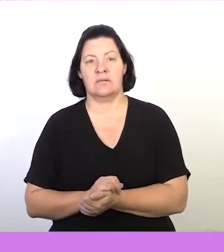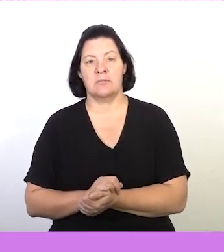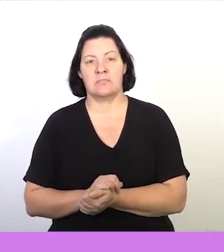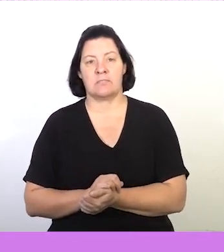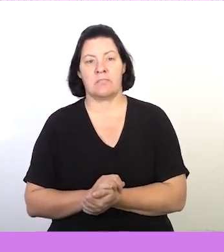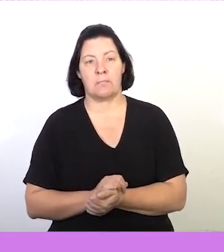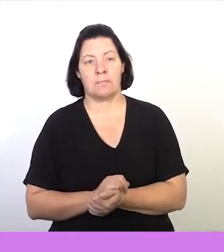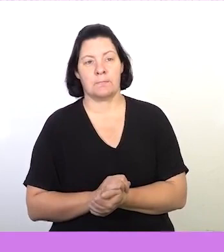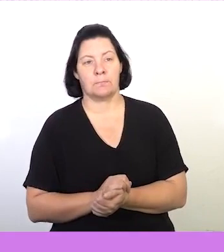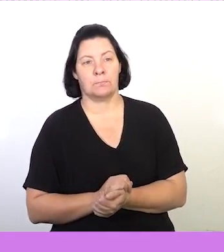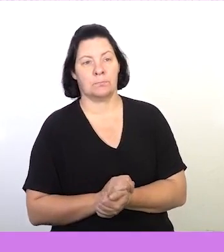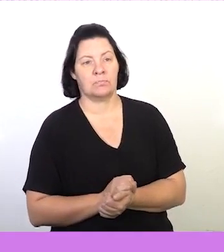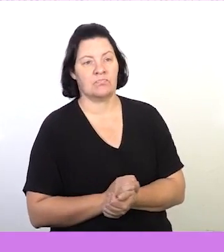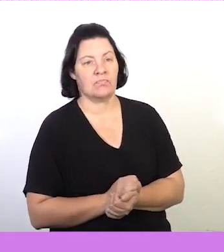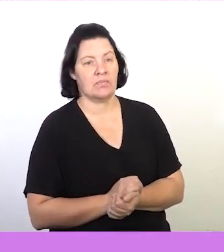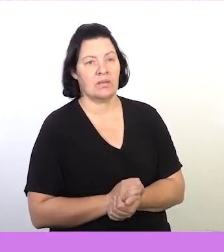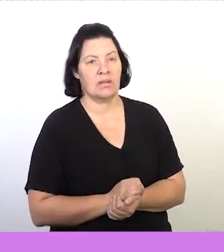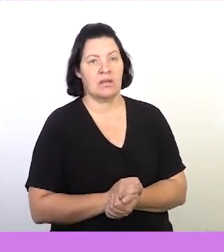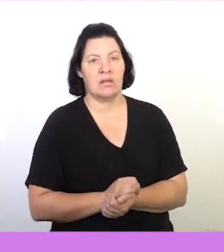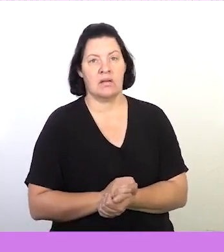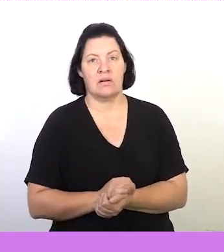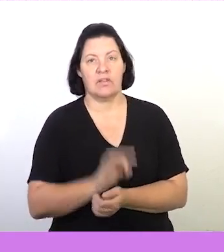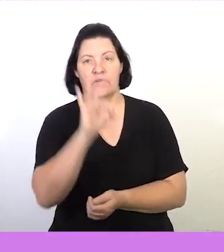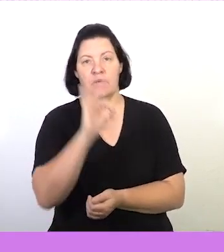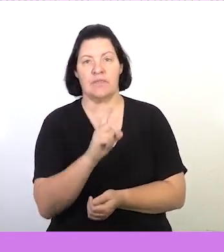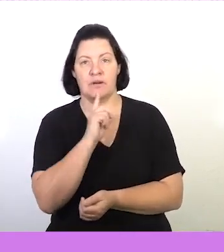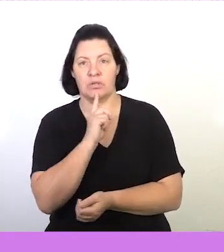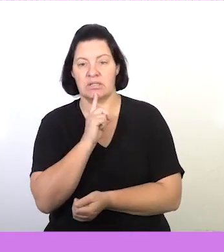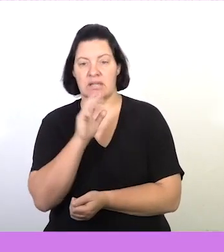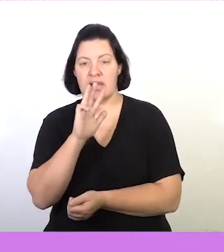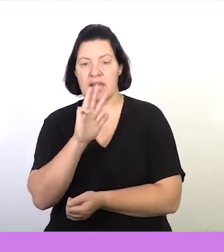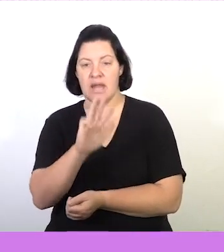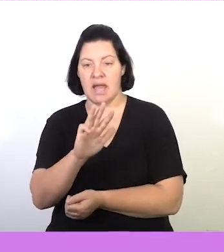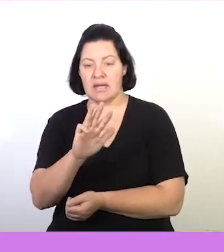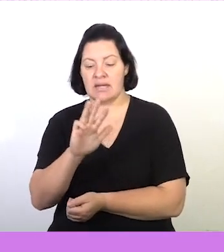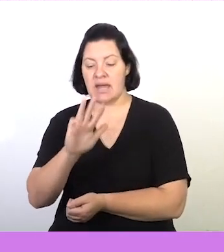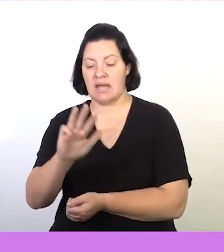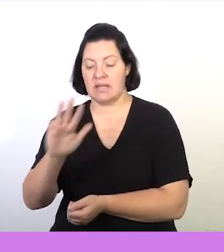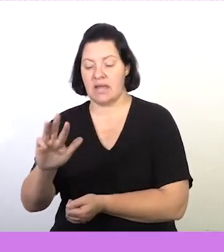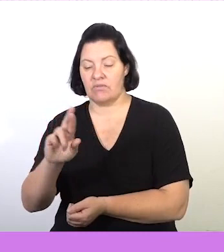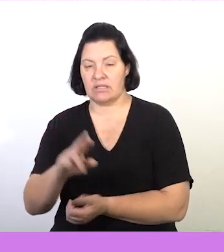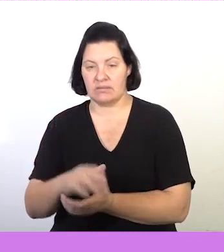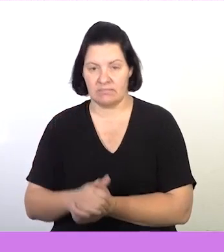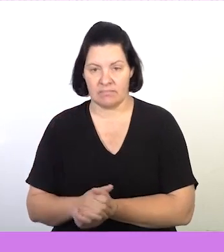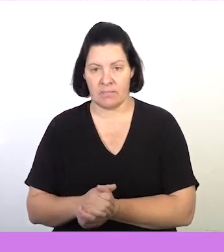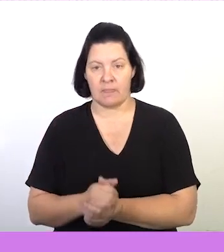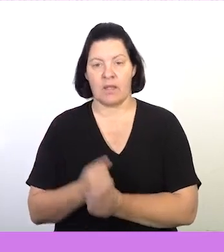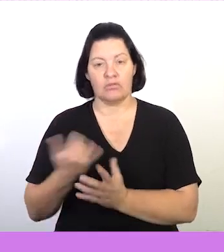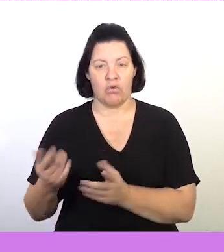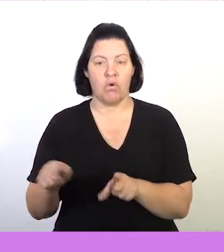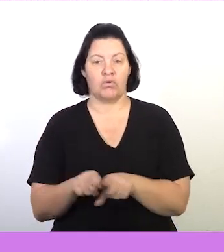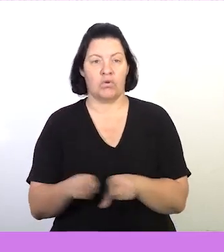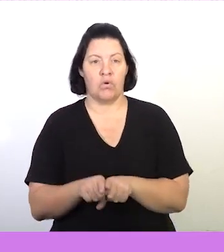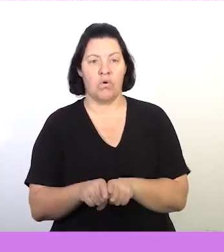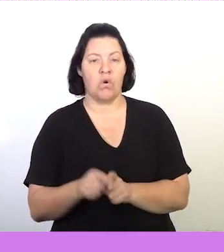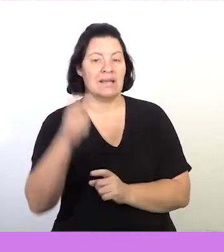car repayment. Okay. That will be 3,999 rand. She